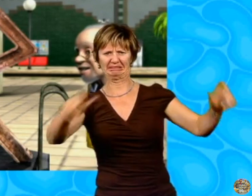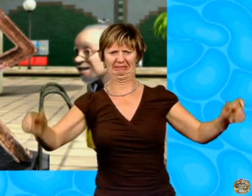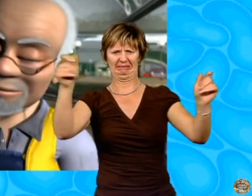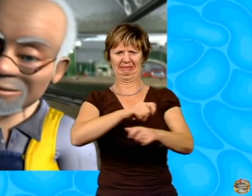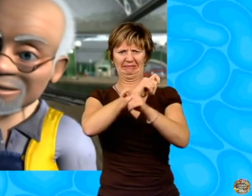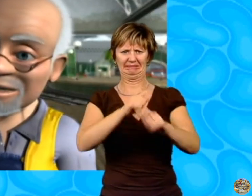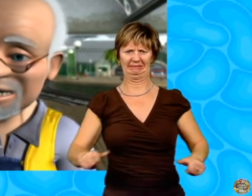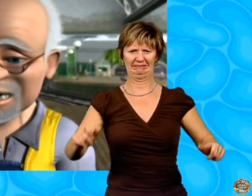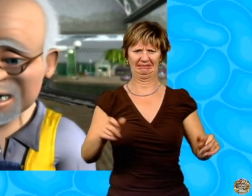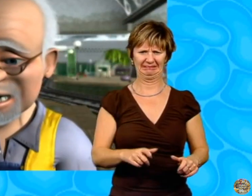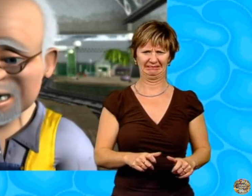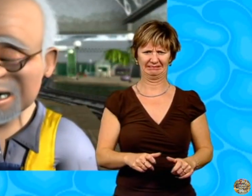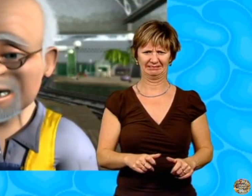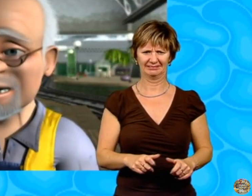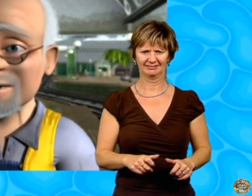Oh.